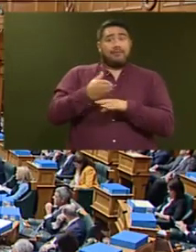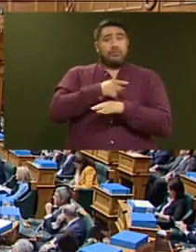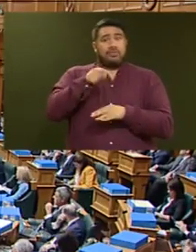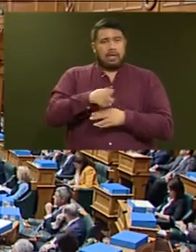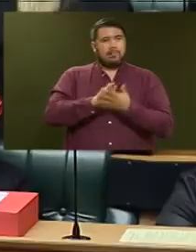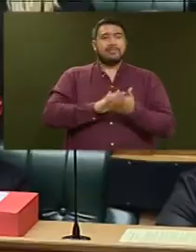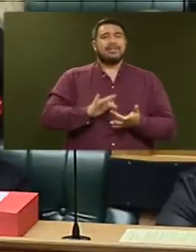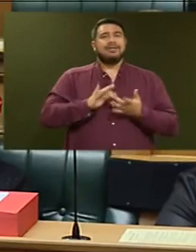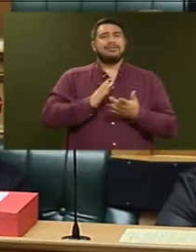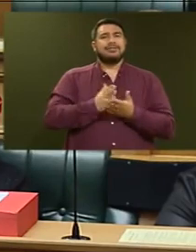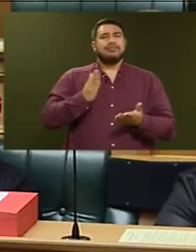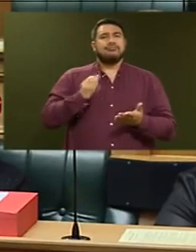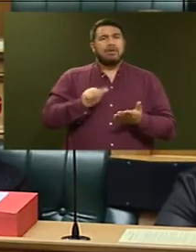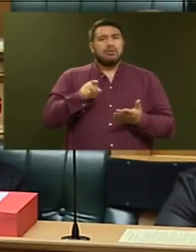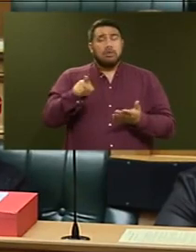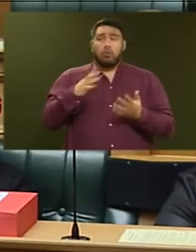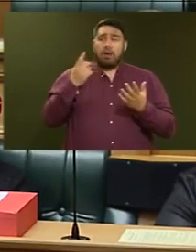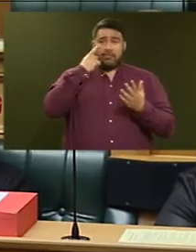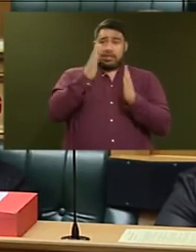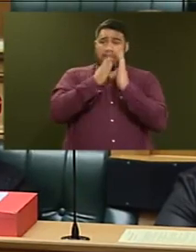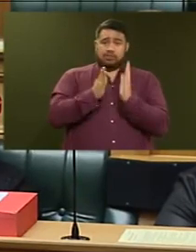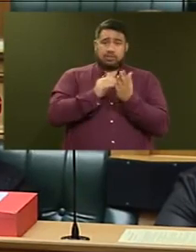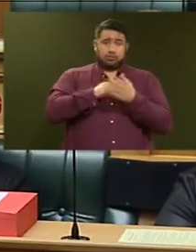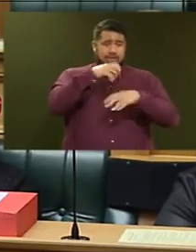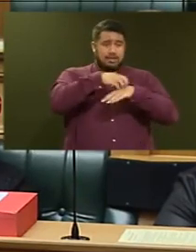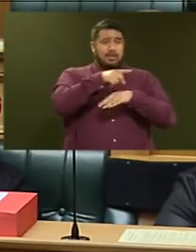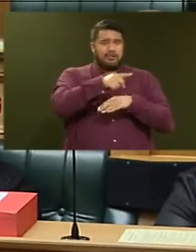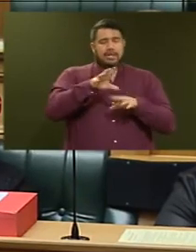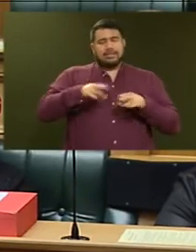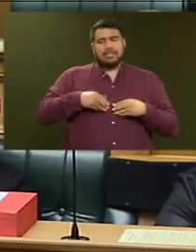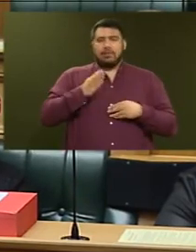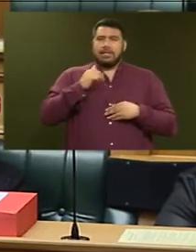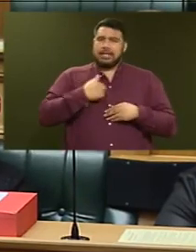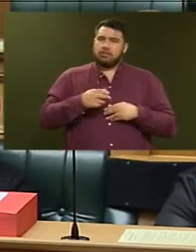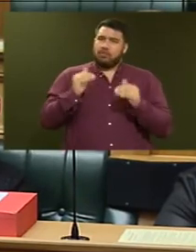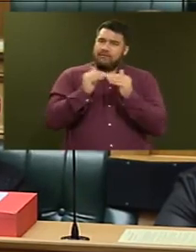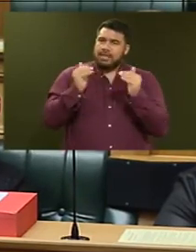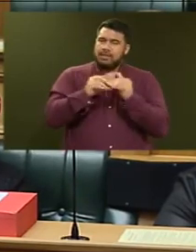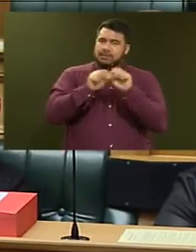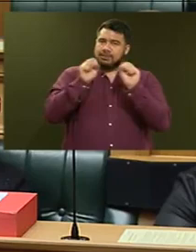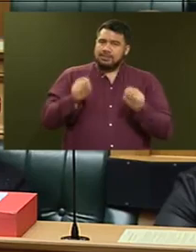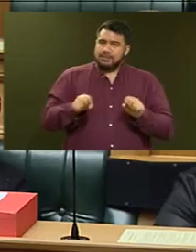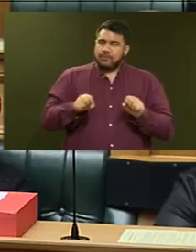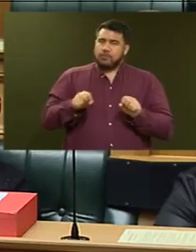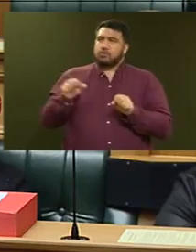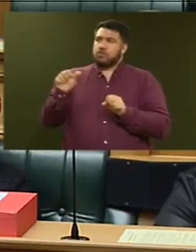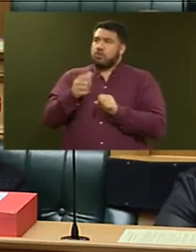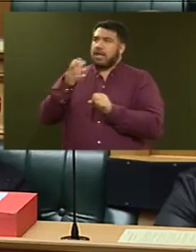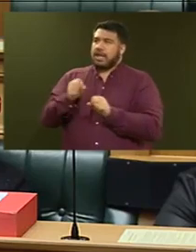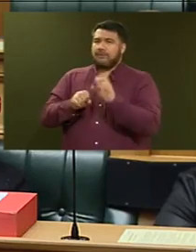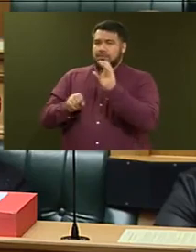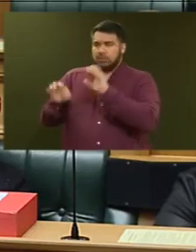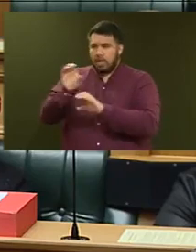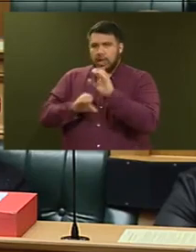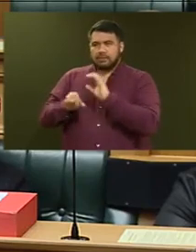Housing New Zealand has embraced basic concepts of natural justice, of scientific evidence-based policy